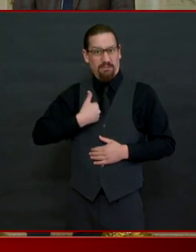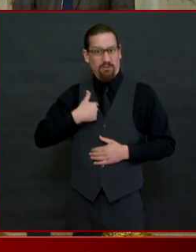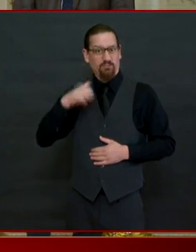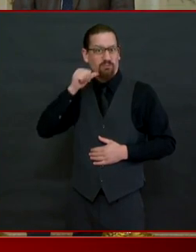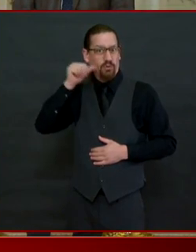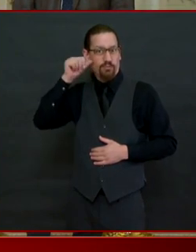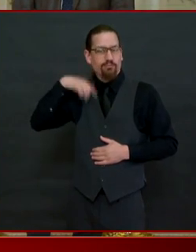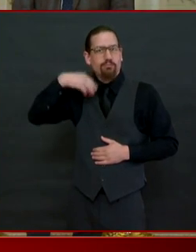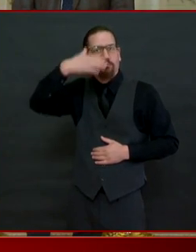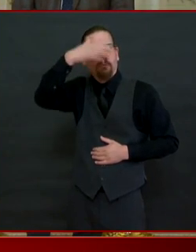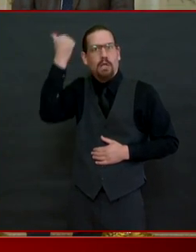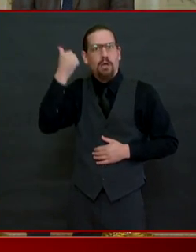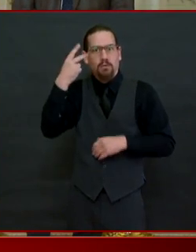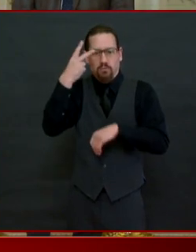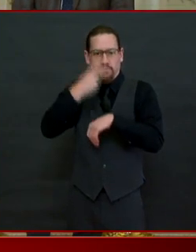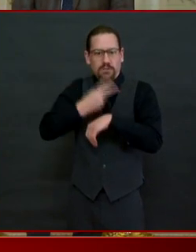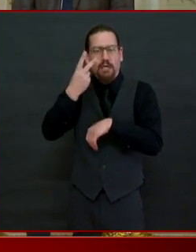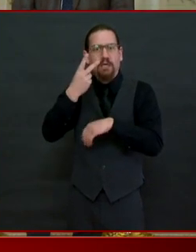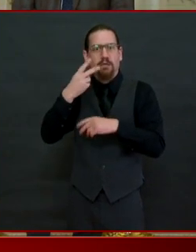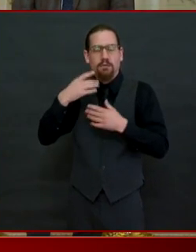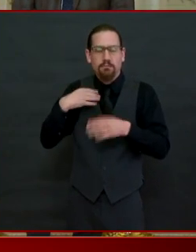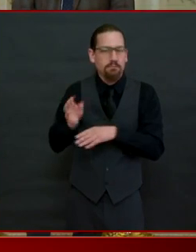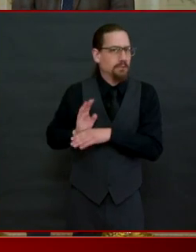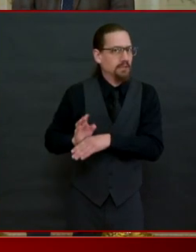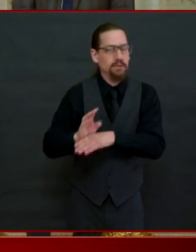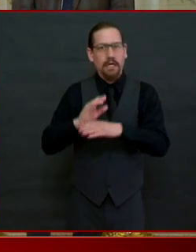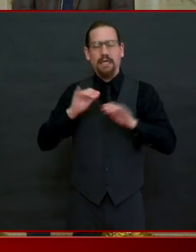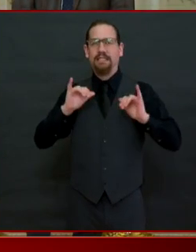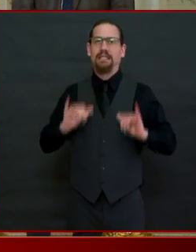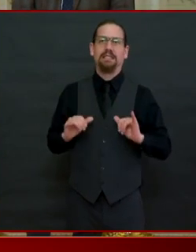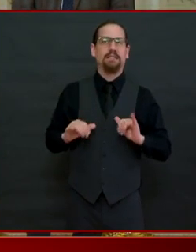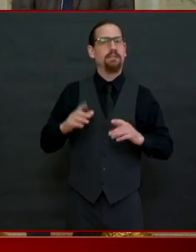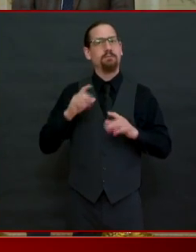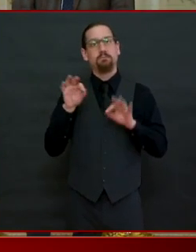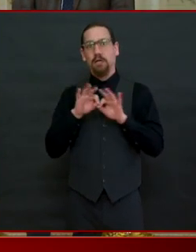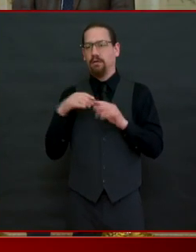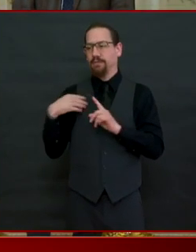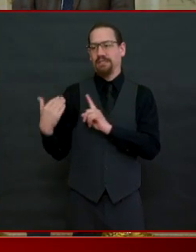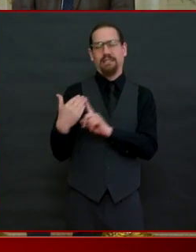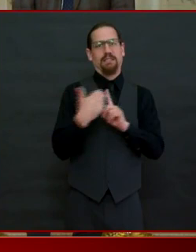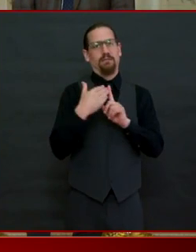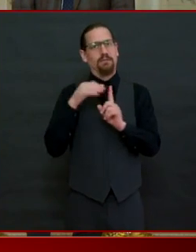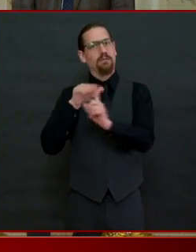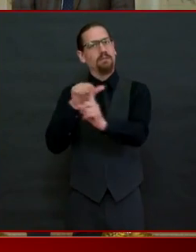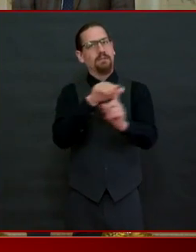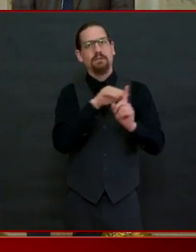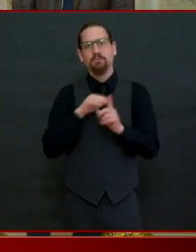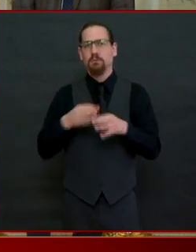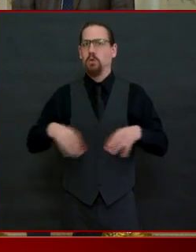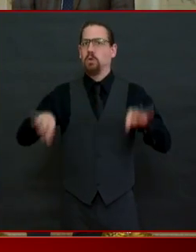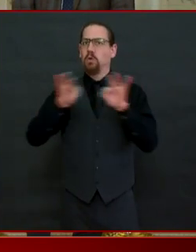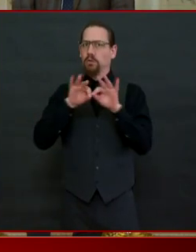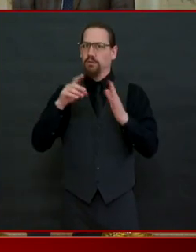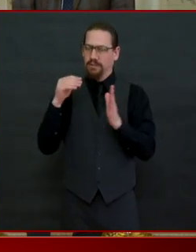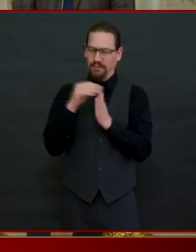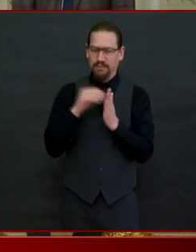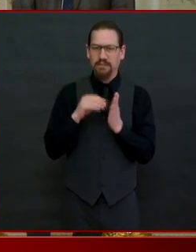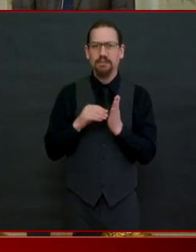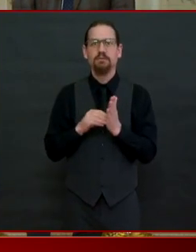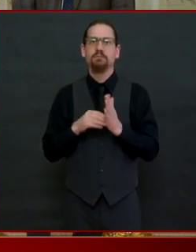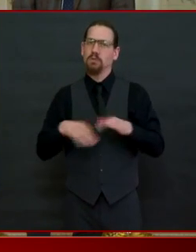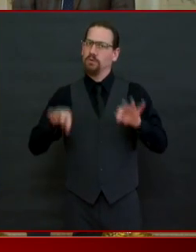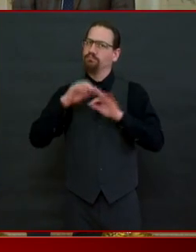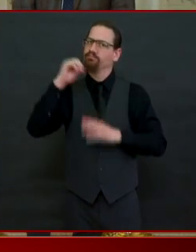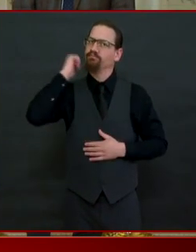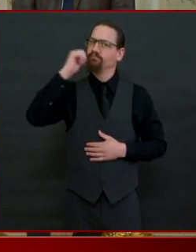notebook my contacts so it was a little wake-up call for myself and i figured maybe you could use a reminder yourselves